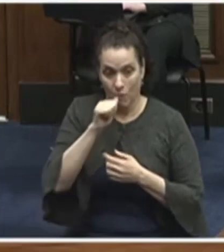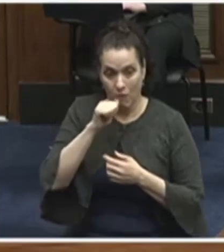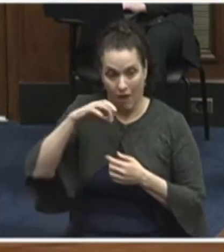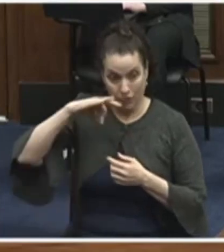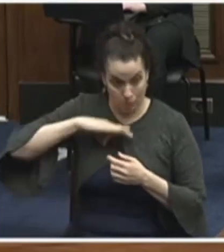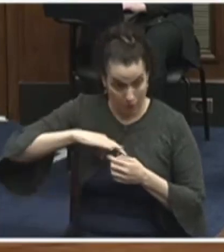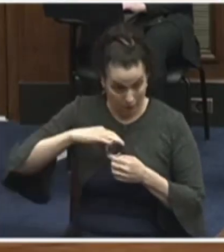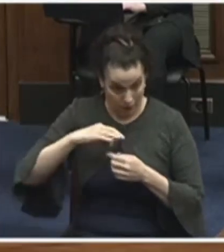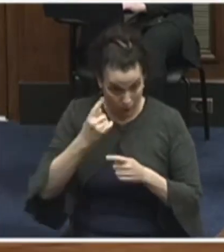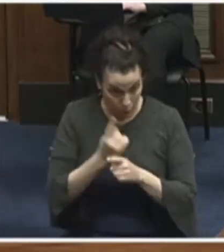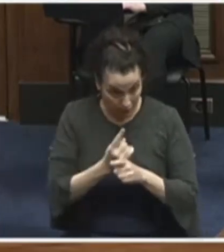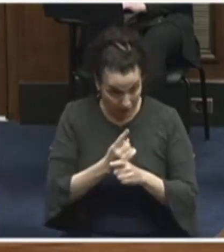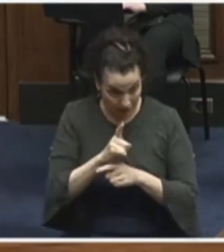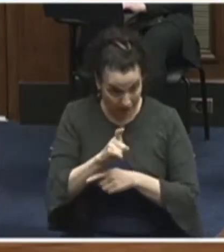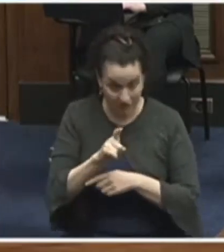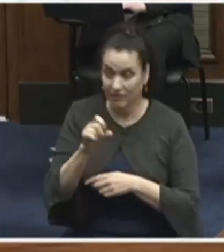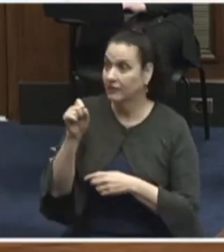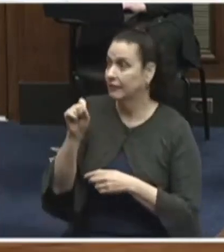Yes.